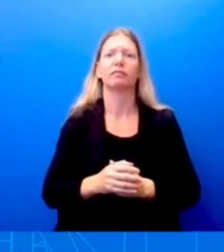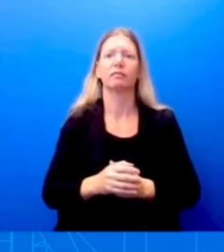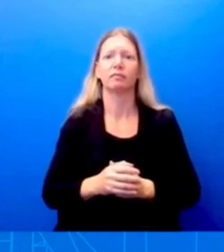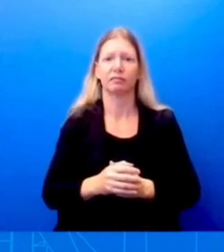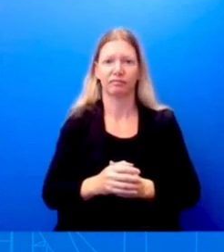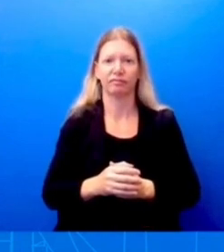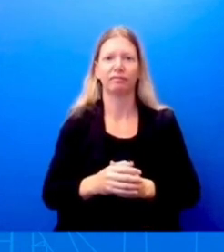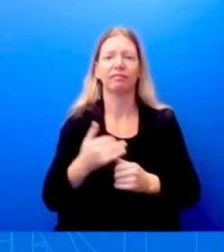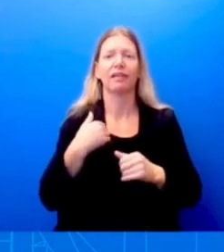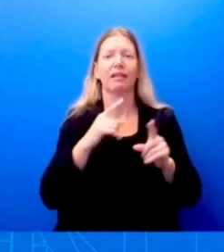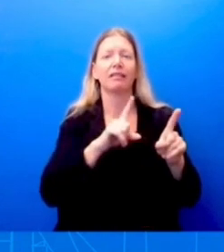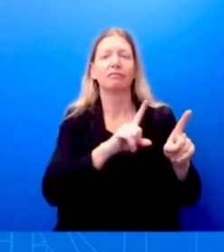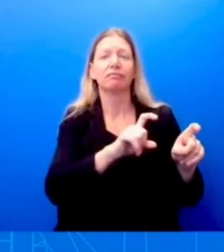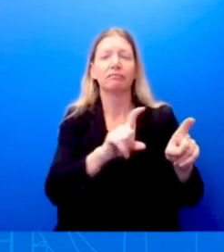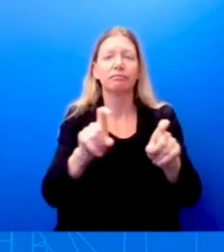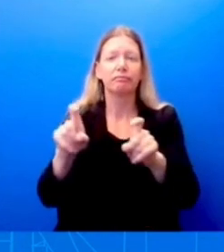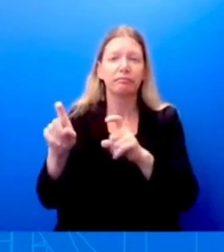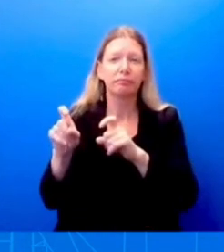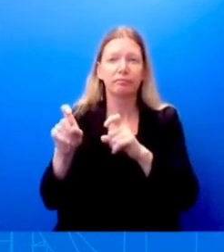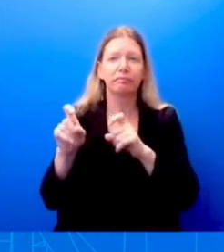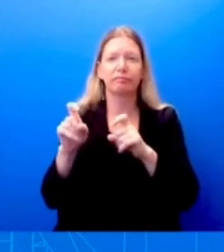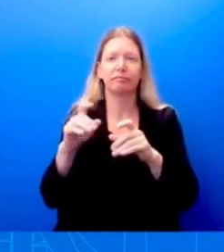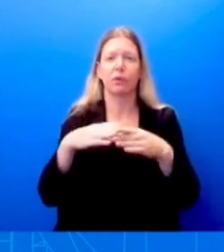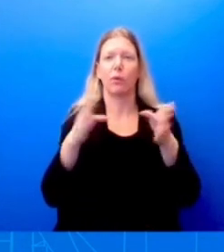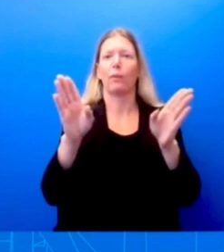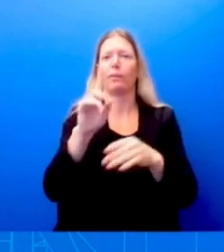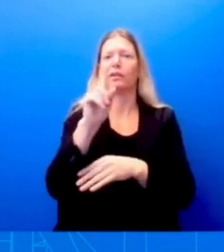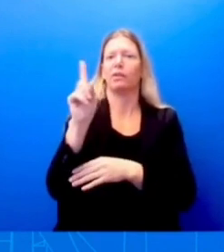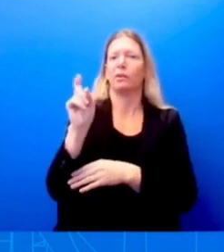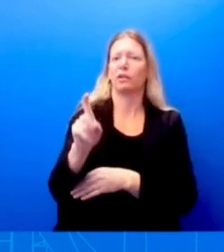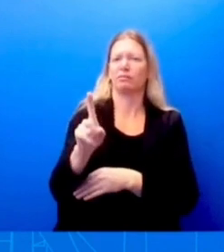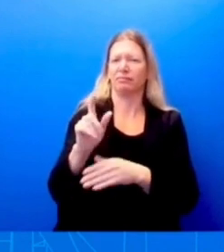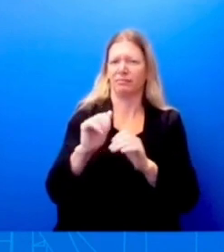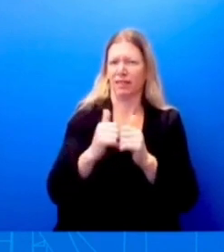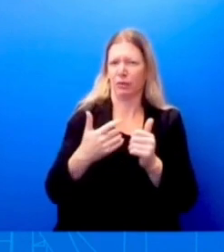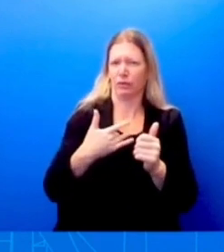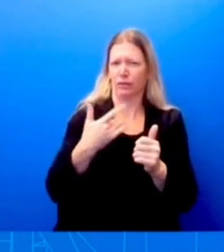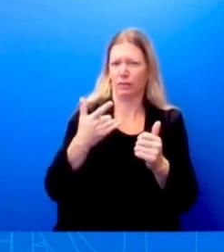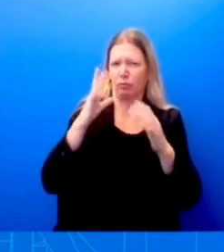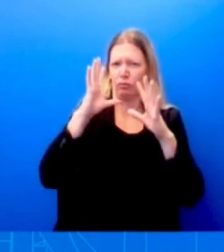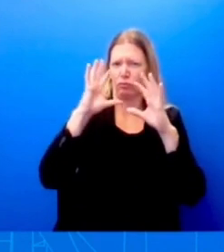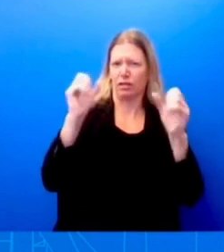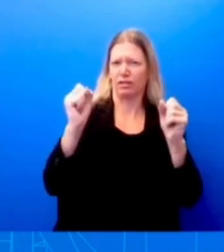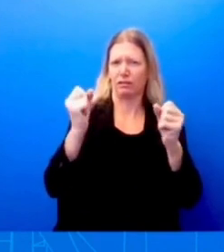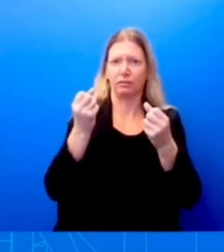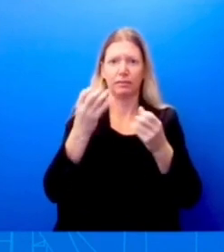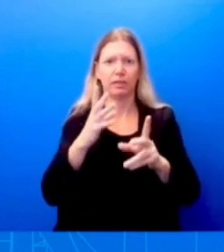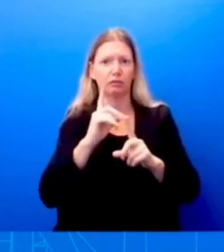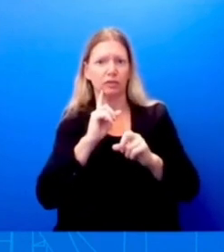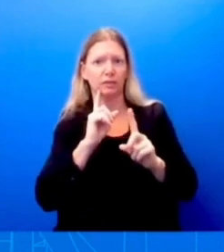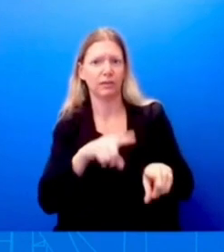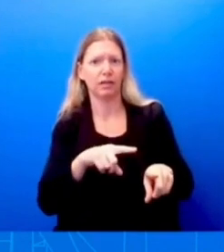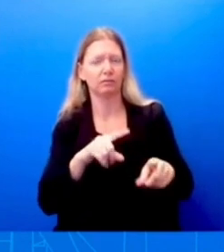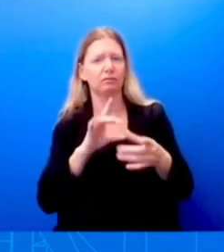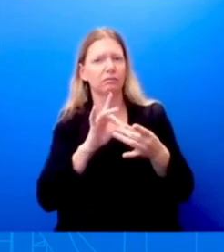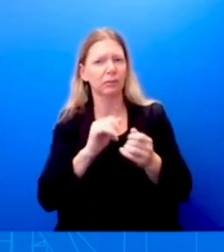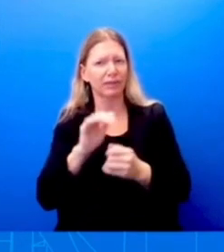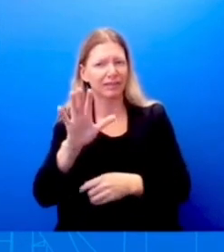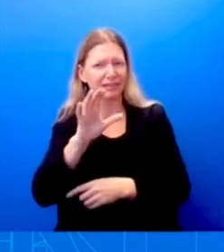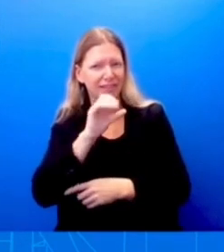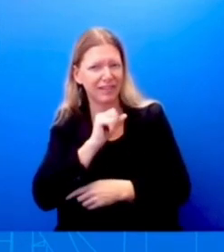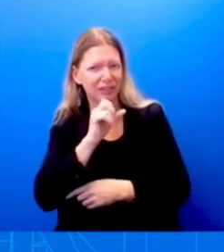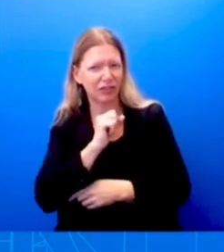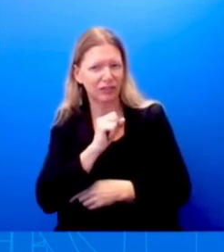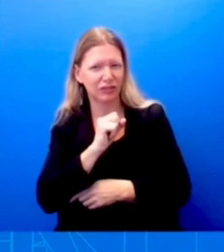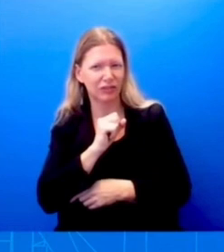President, and the most common response has to do with his age, how old he is in the old President history. Does the White House have additional plans to demonstrate that he